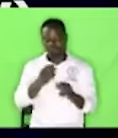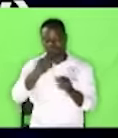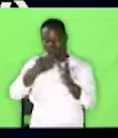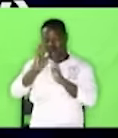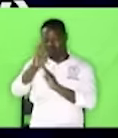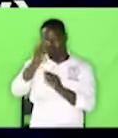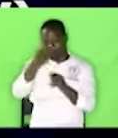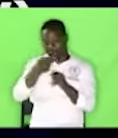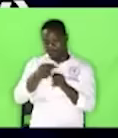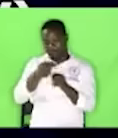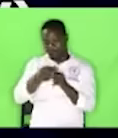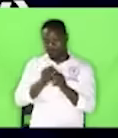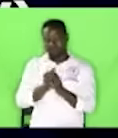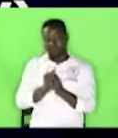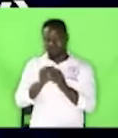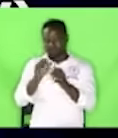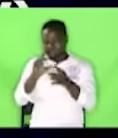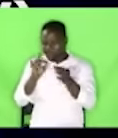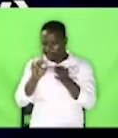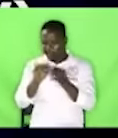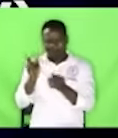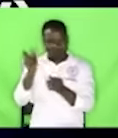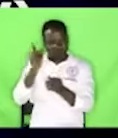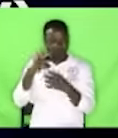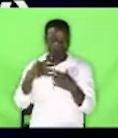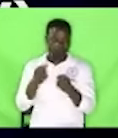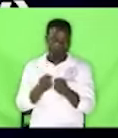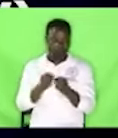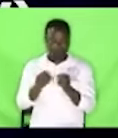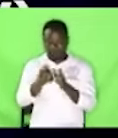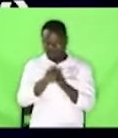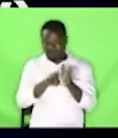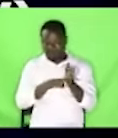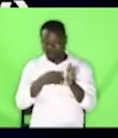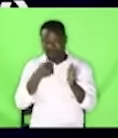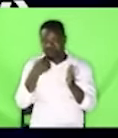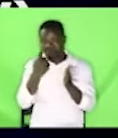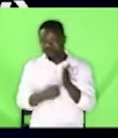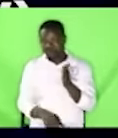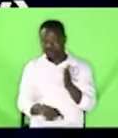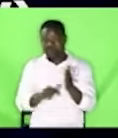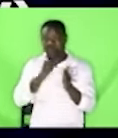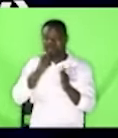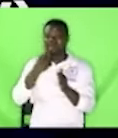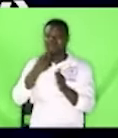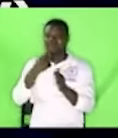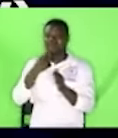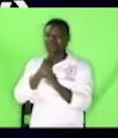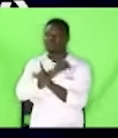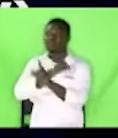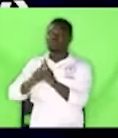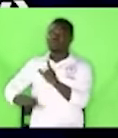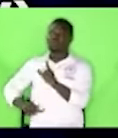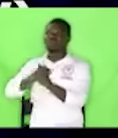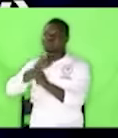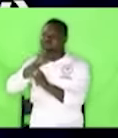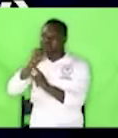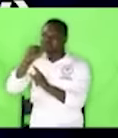Now pay attention to this scripture. This scripture is not saying that the Lord is a fortified tower. No.